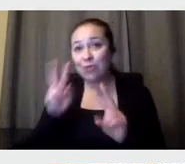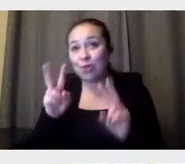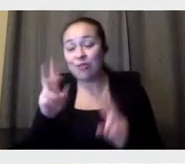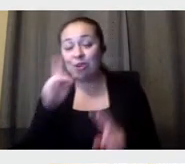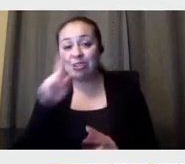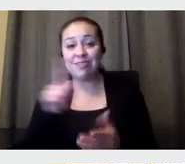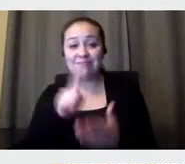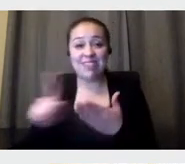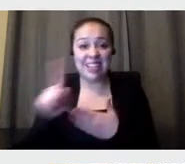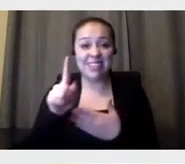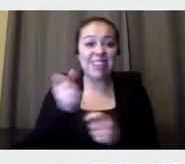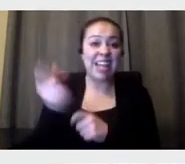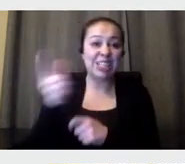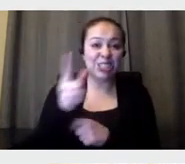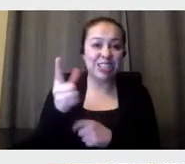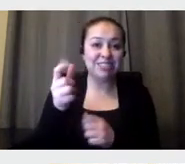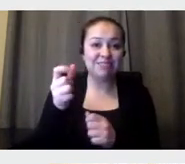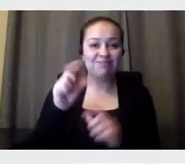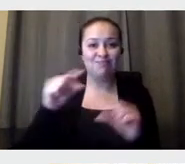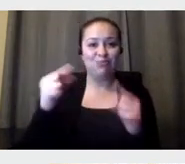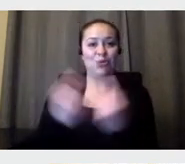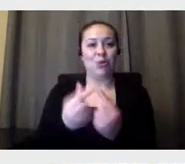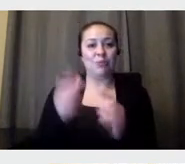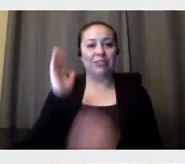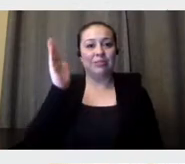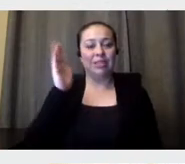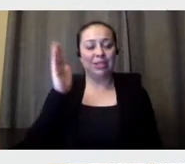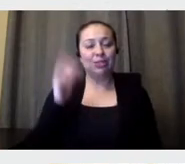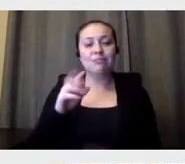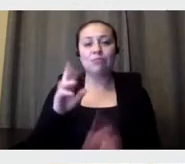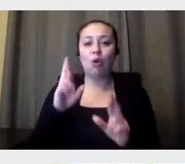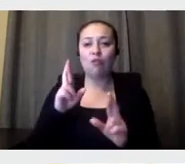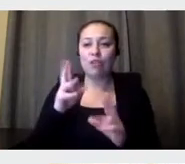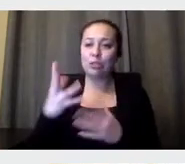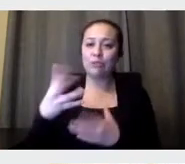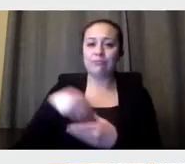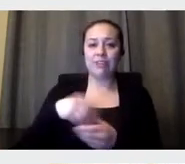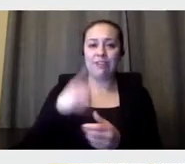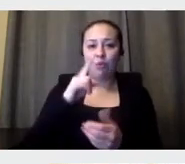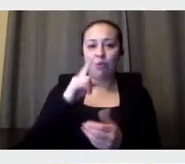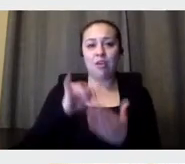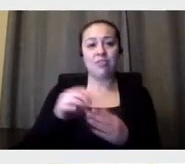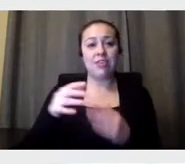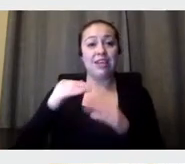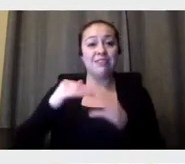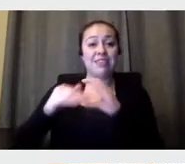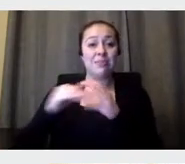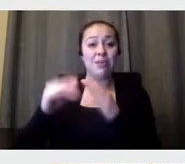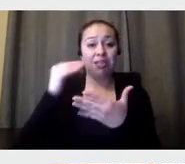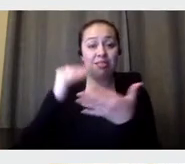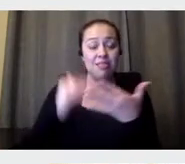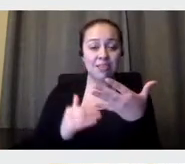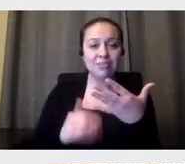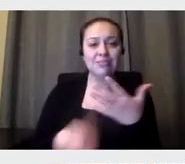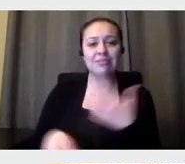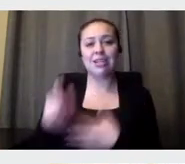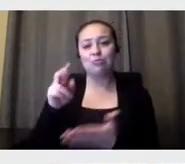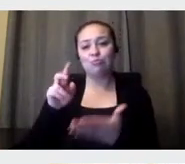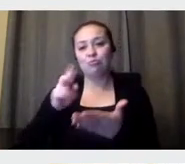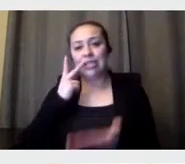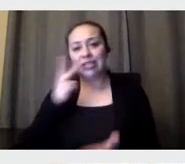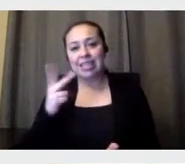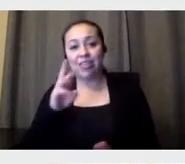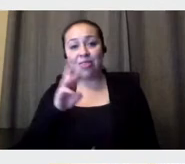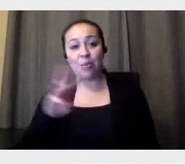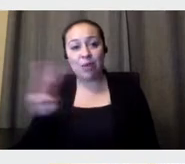social media and join our emailing list on the Vignelli Center for Design Studies website, you can, uh,